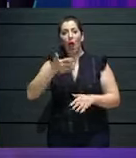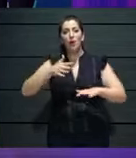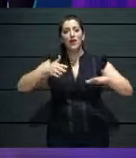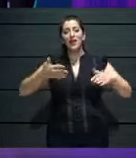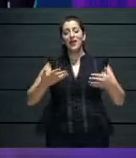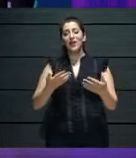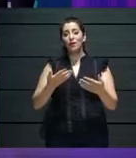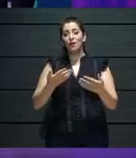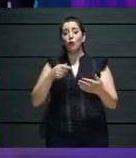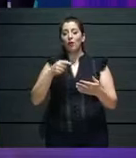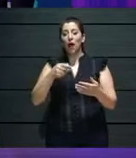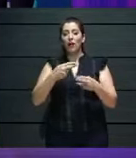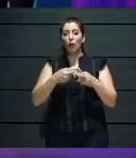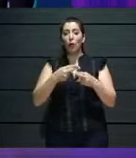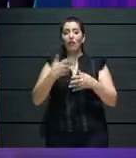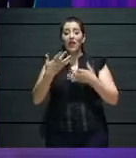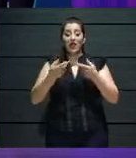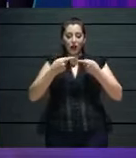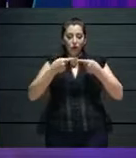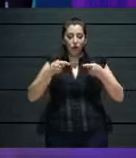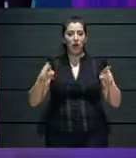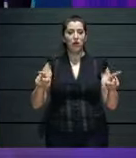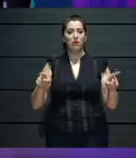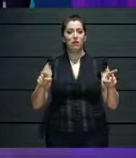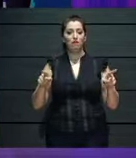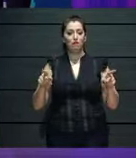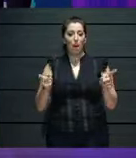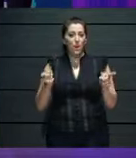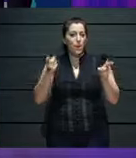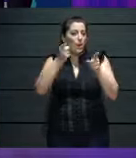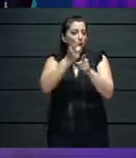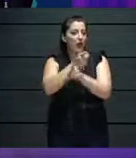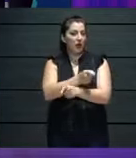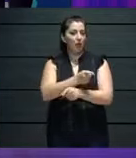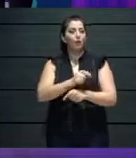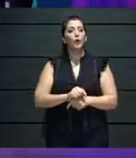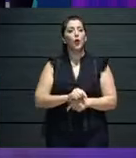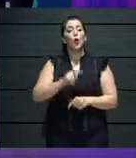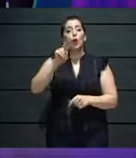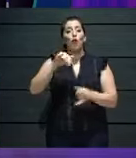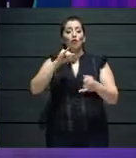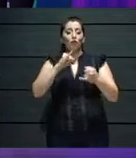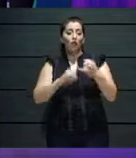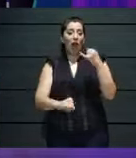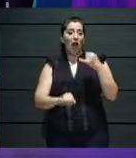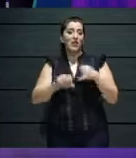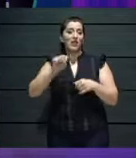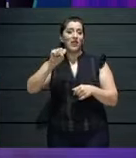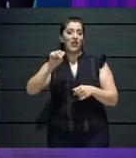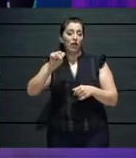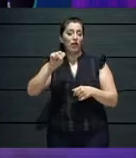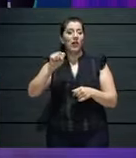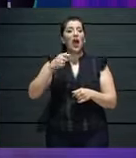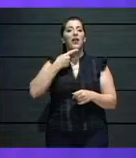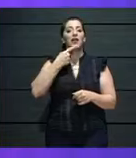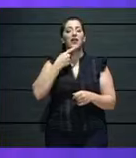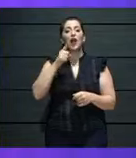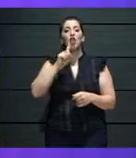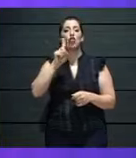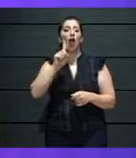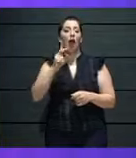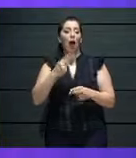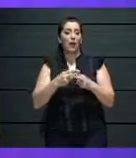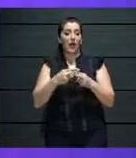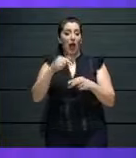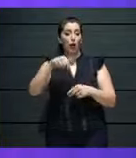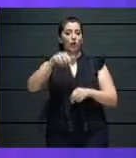At the end of the session, then, reporter Stefanie Bonnici will be giving us a quick round-up of what we discussed during the session. I